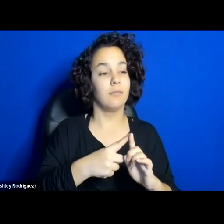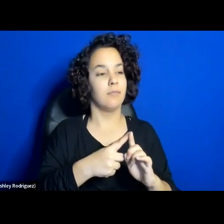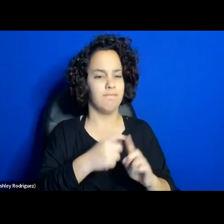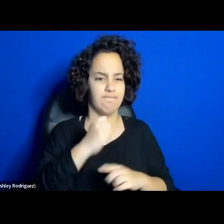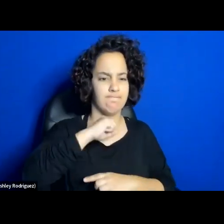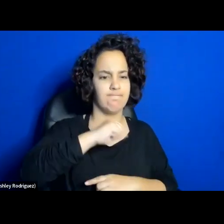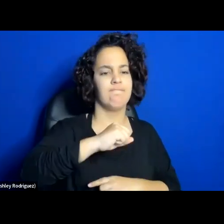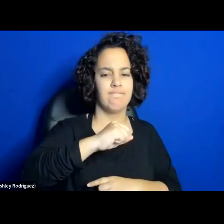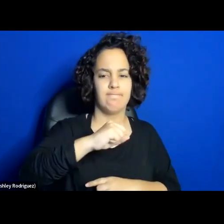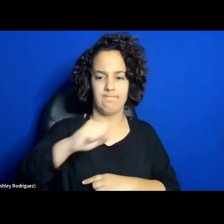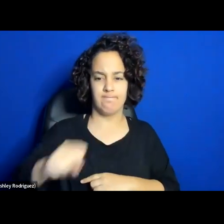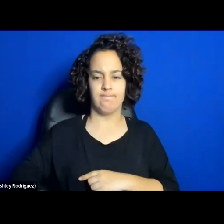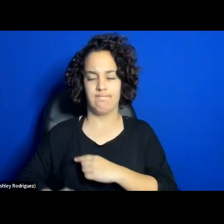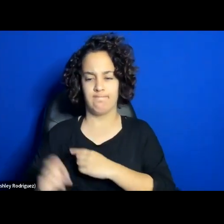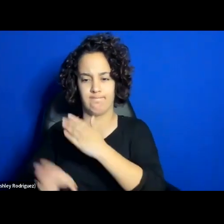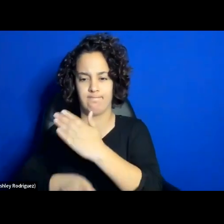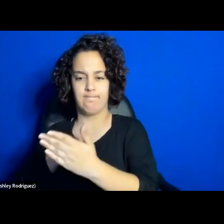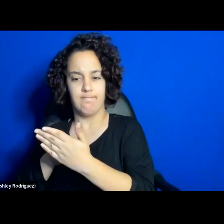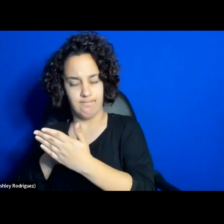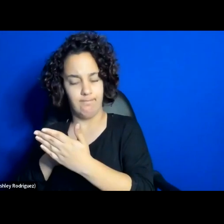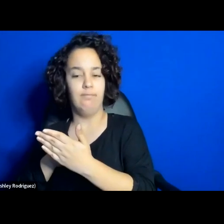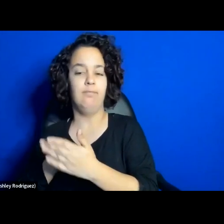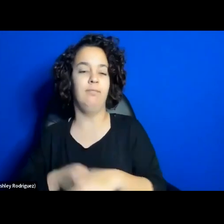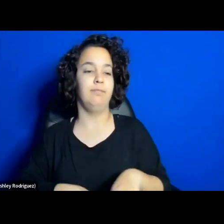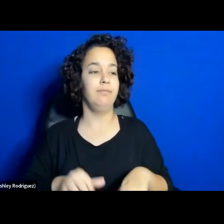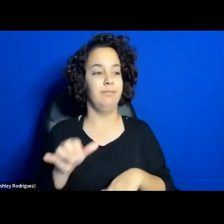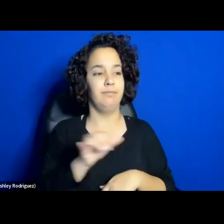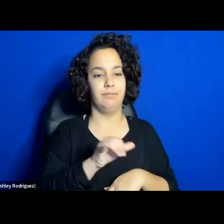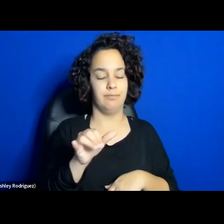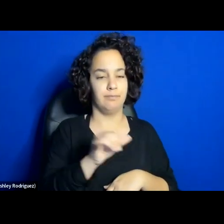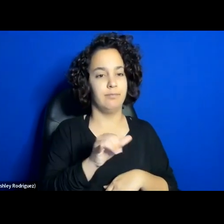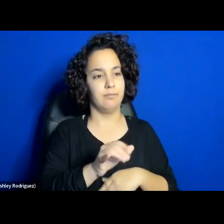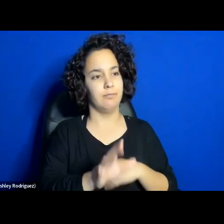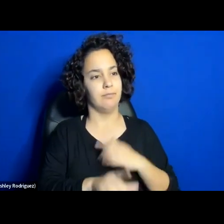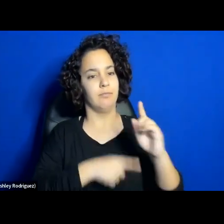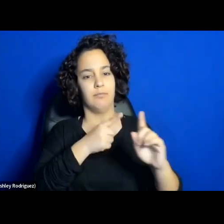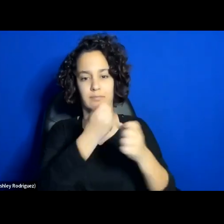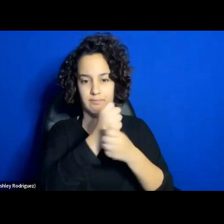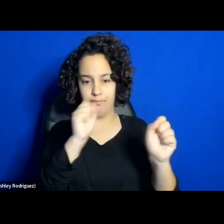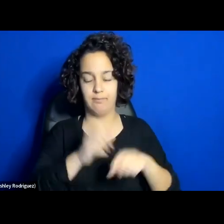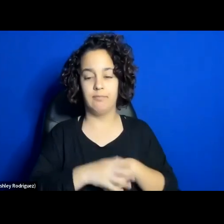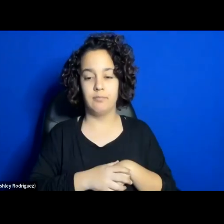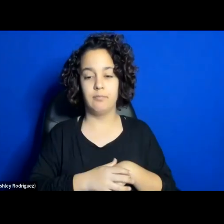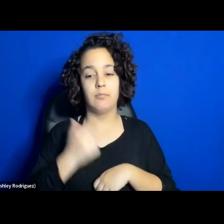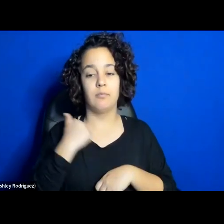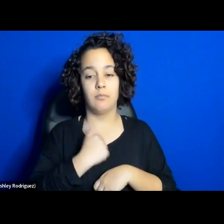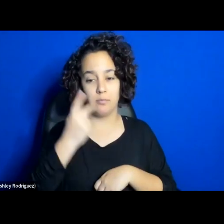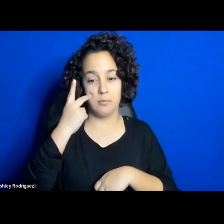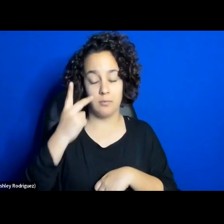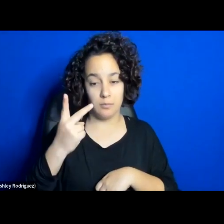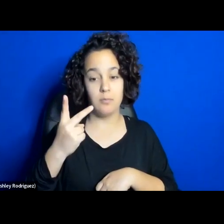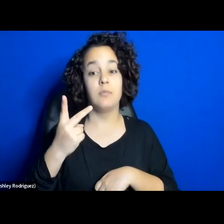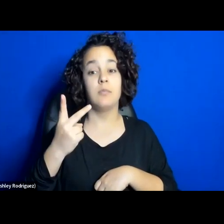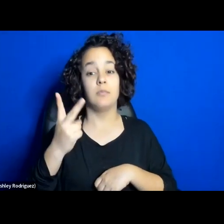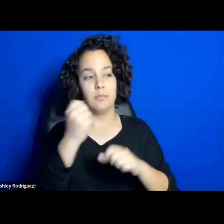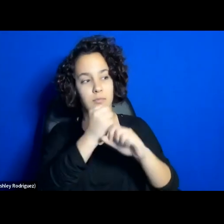reality bending, and prefiguration, all aiming at creating visions of reality